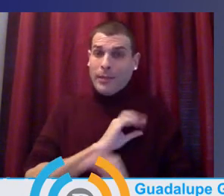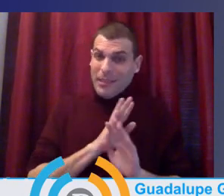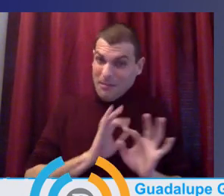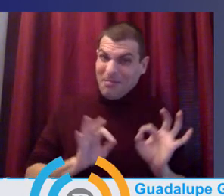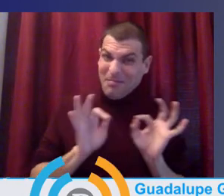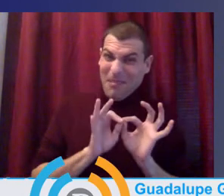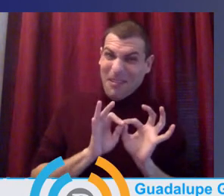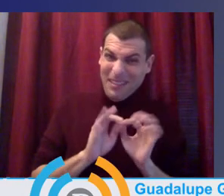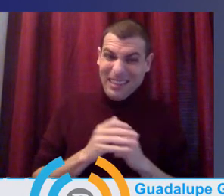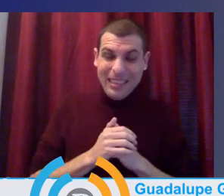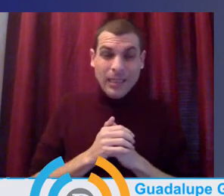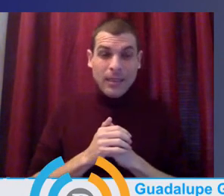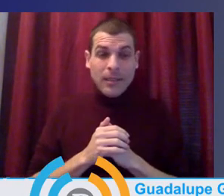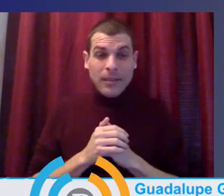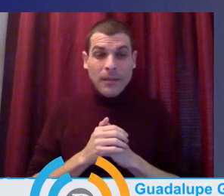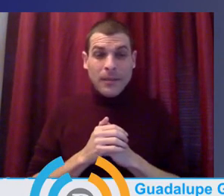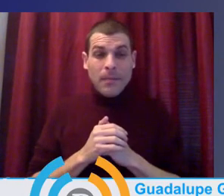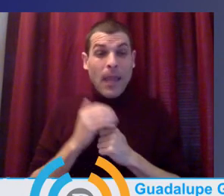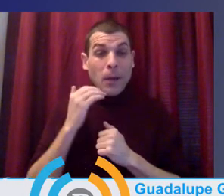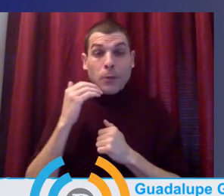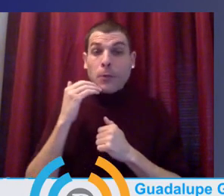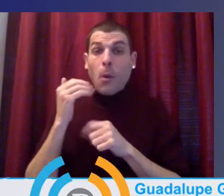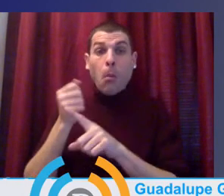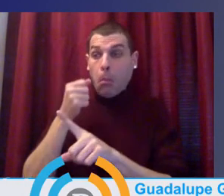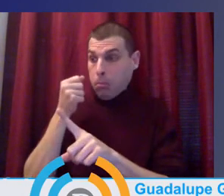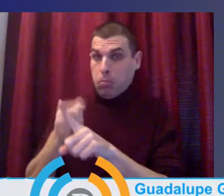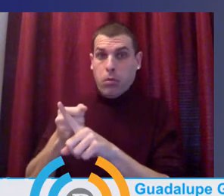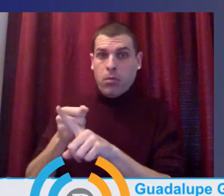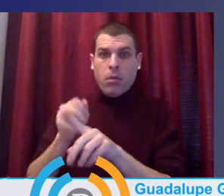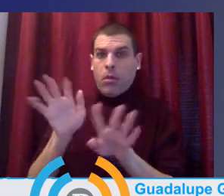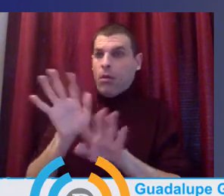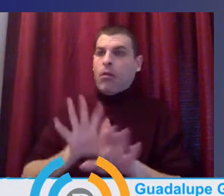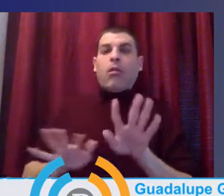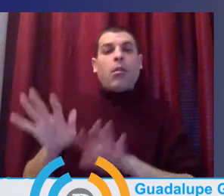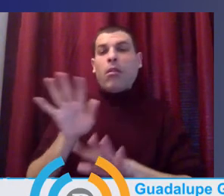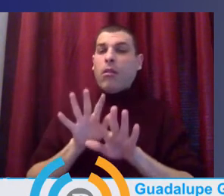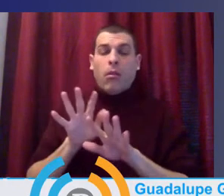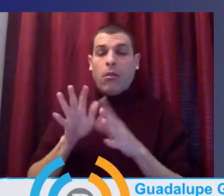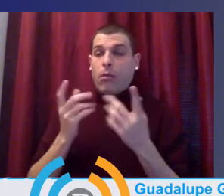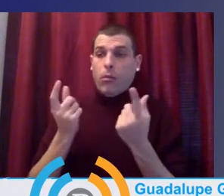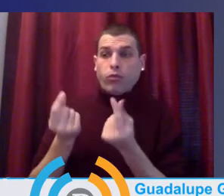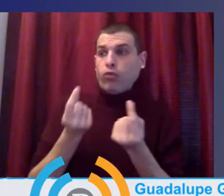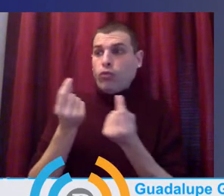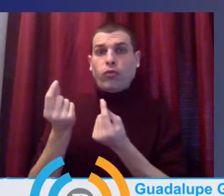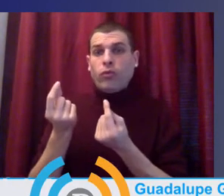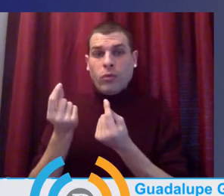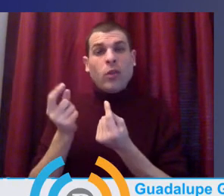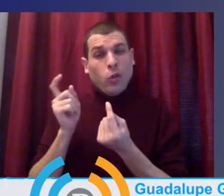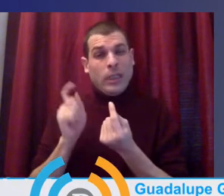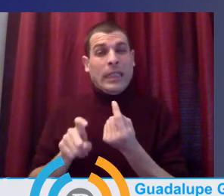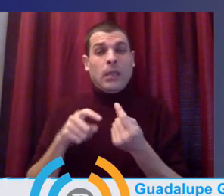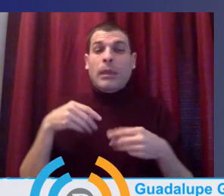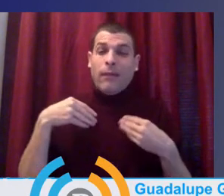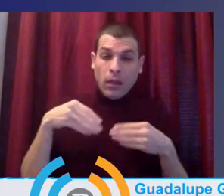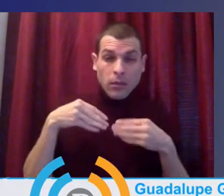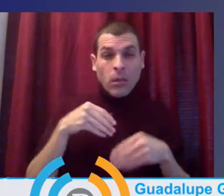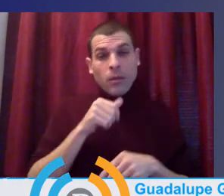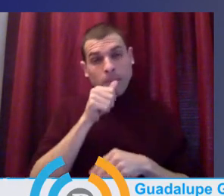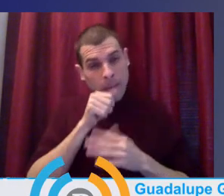in moments of uncertainty or when you're trying to navigate challenging circumstances,